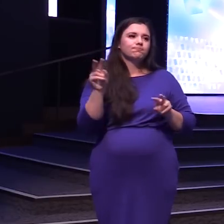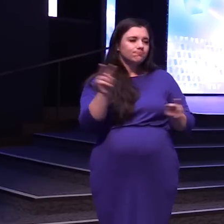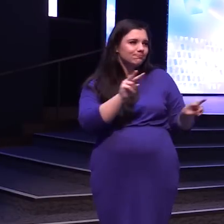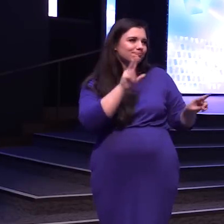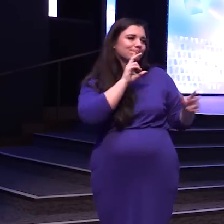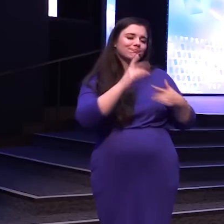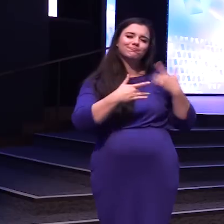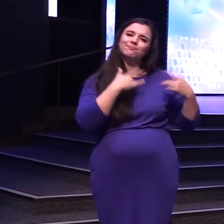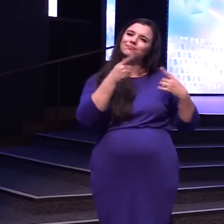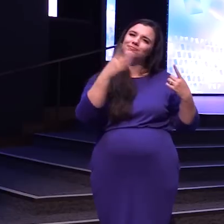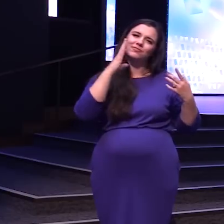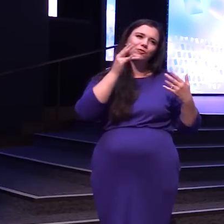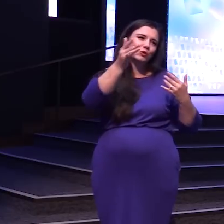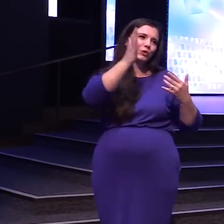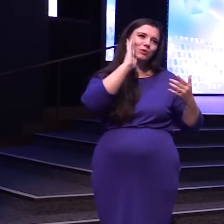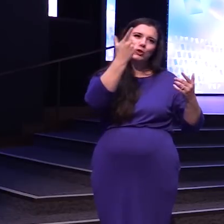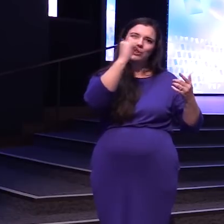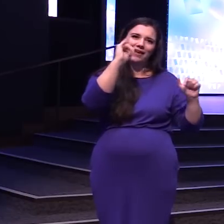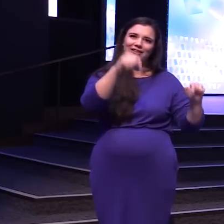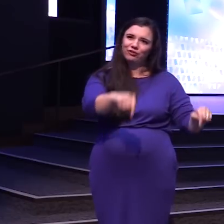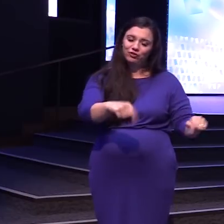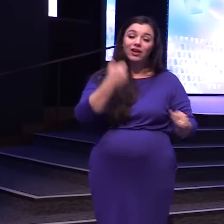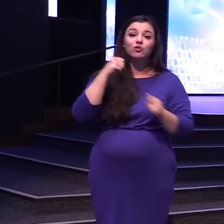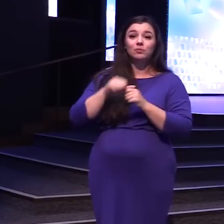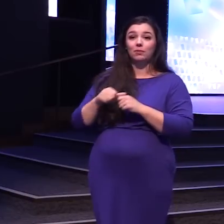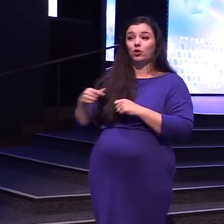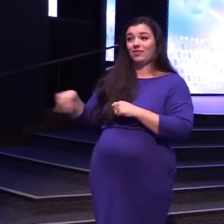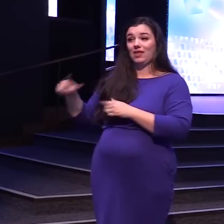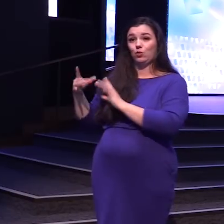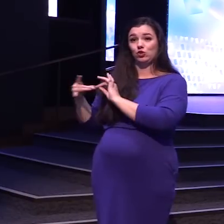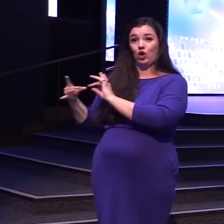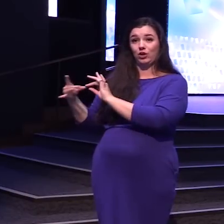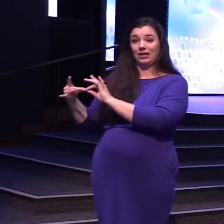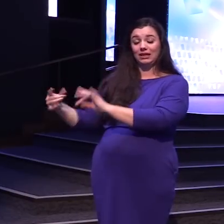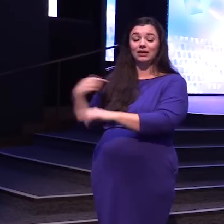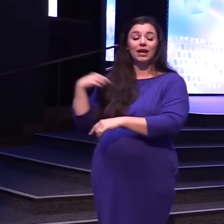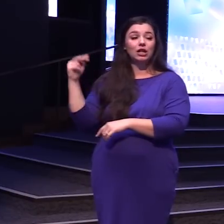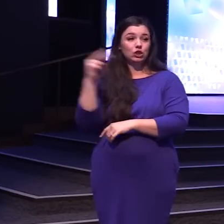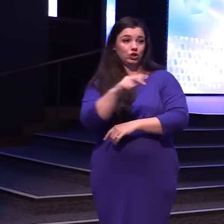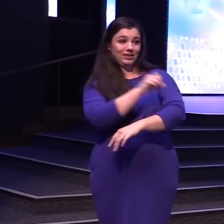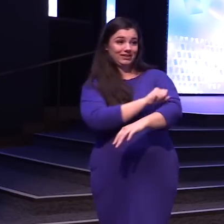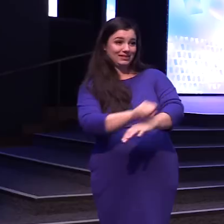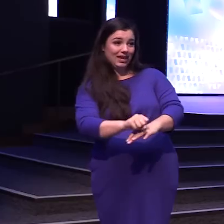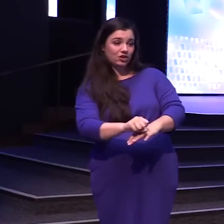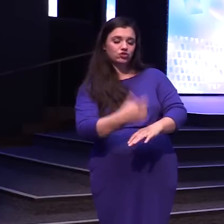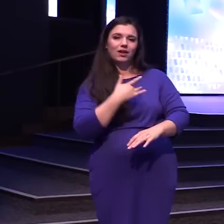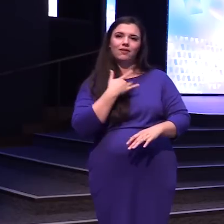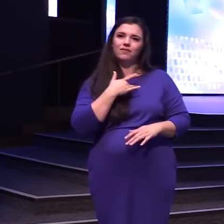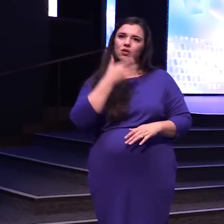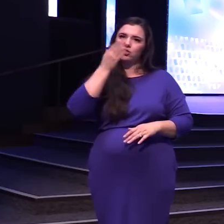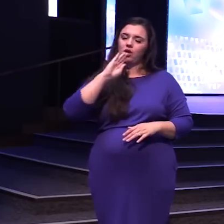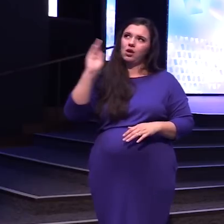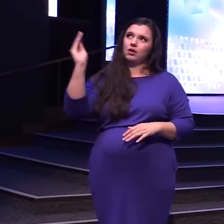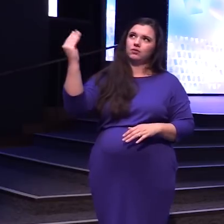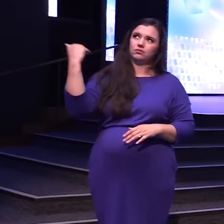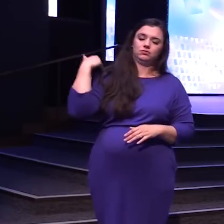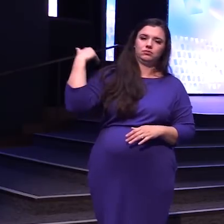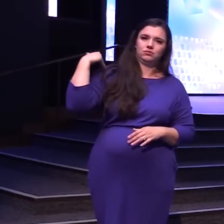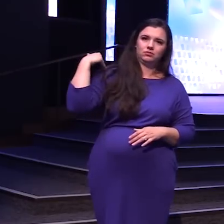And I remember They were talking And all of a sudden I just looked at the platform And I felt like God told me